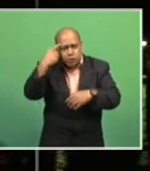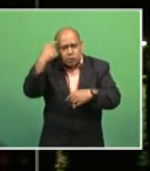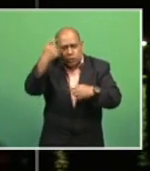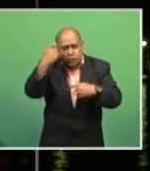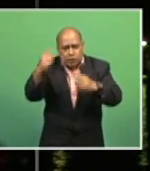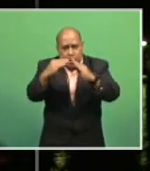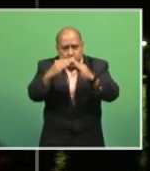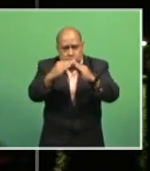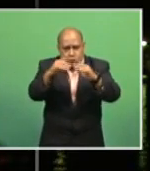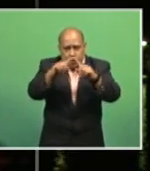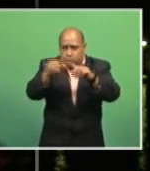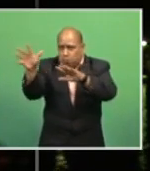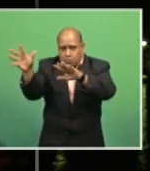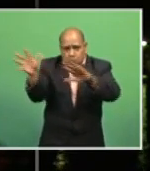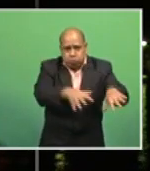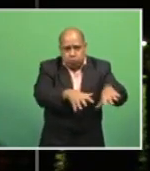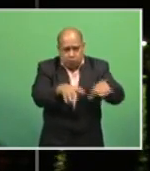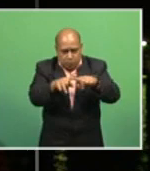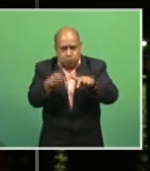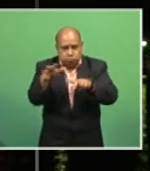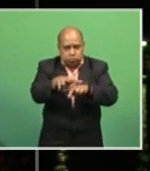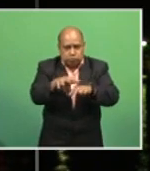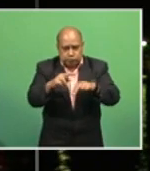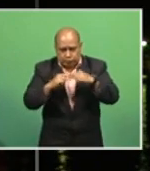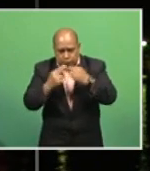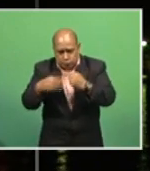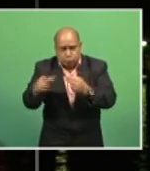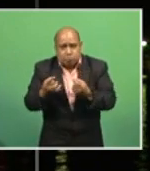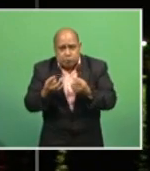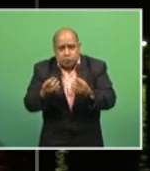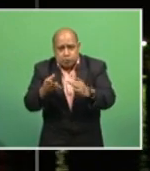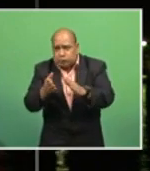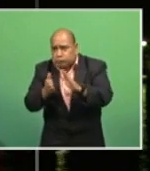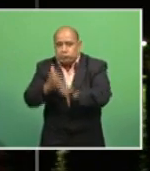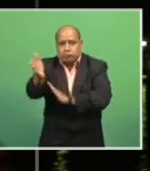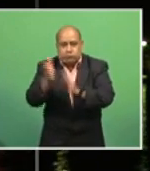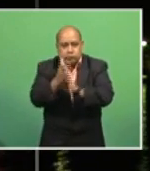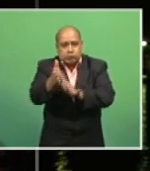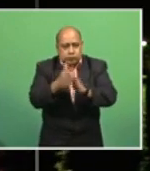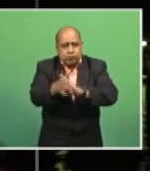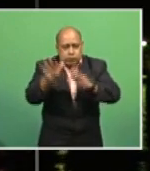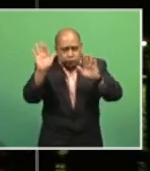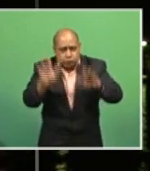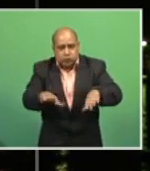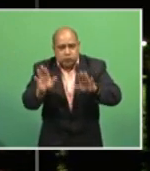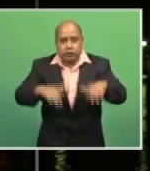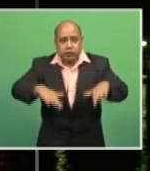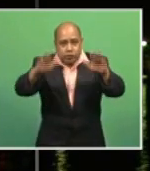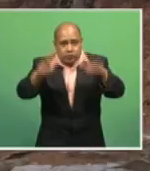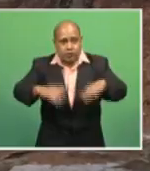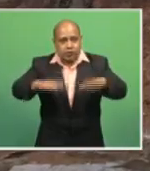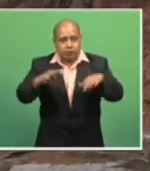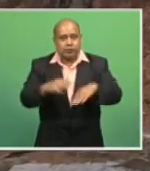time, families are preparing to move out if heavy rain continues. Vinina Rakautonga reports.